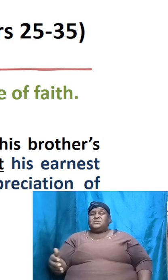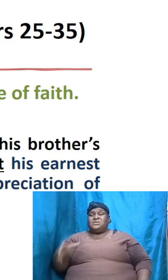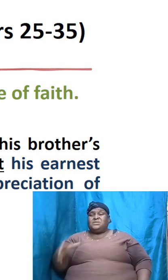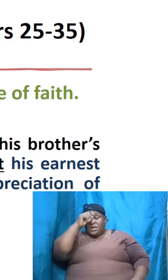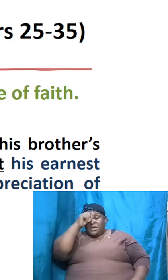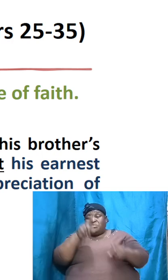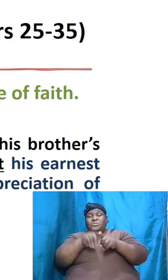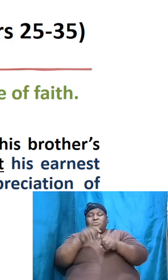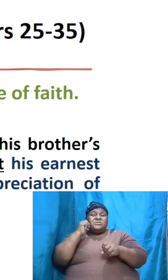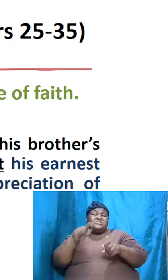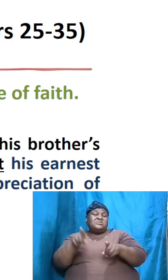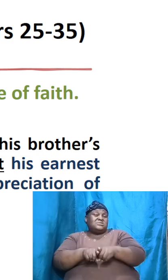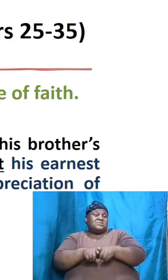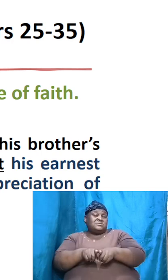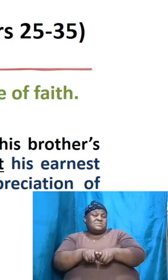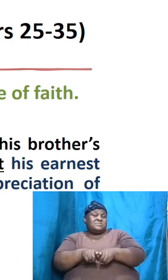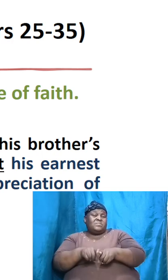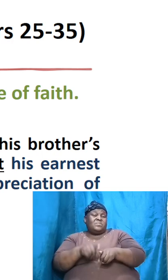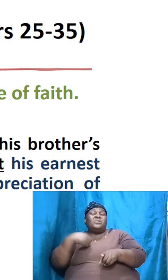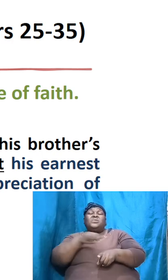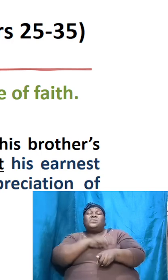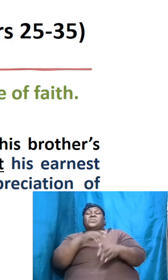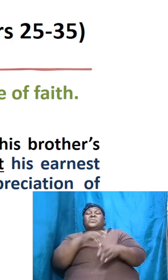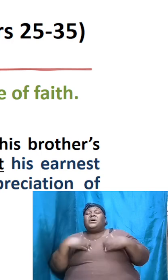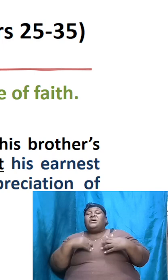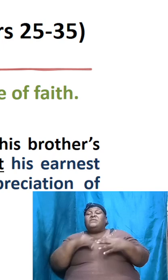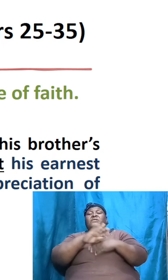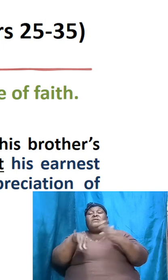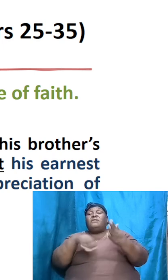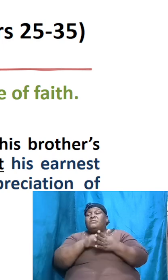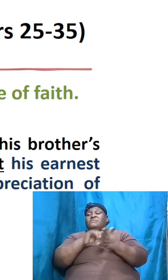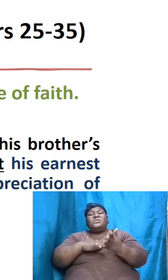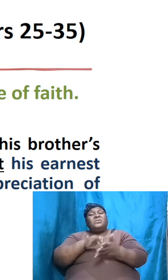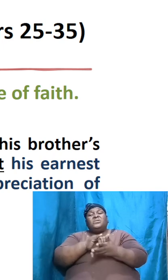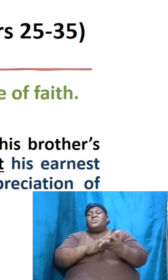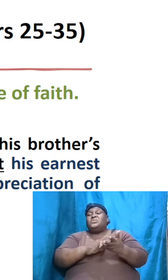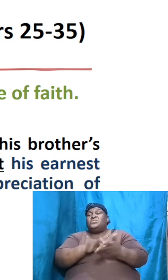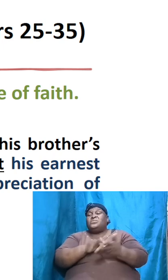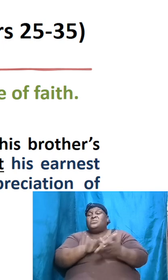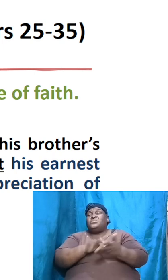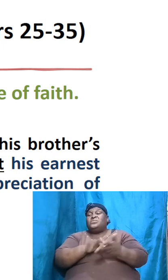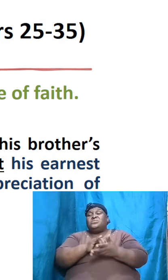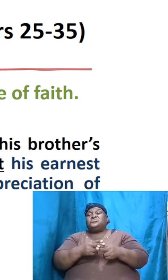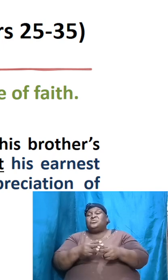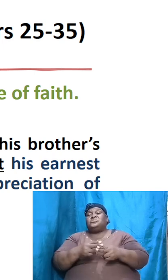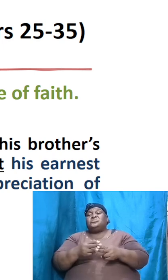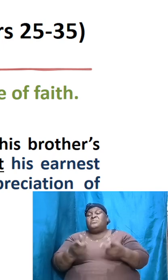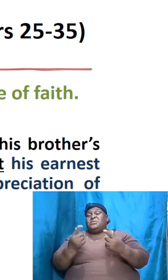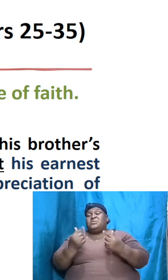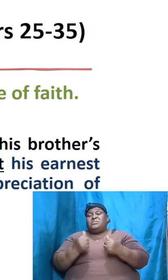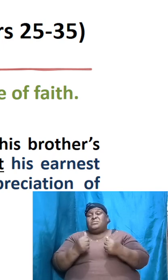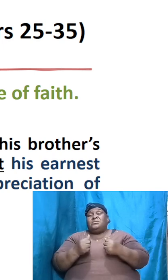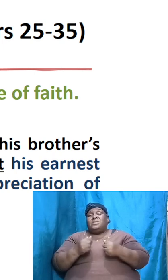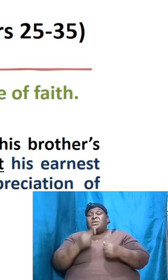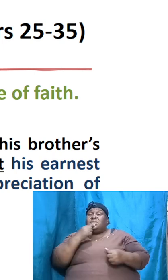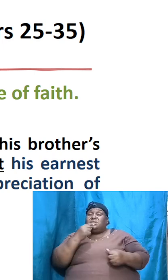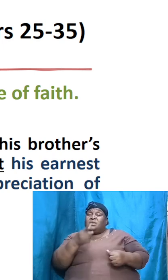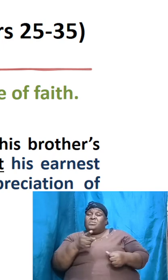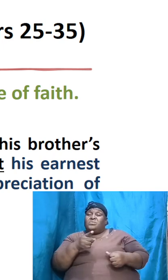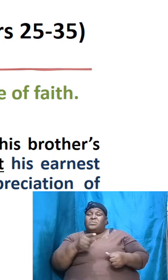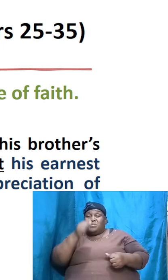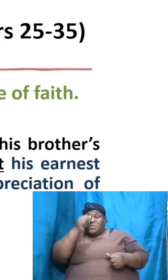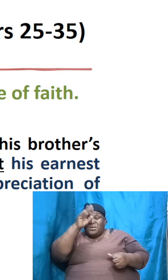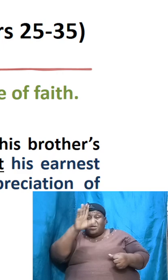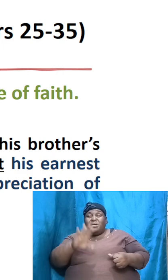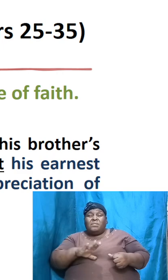sisters we all of our weaknesses we all of our shortcomings but I can tell you that man